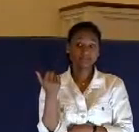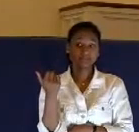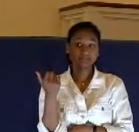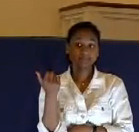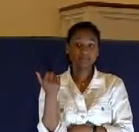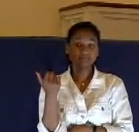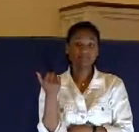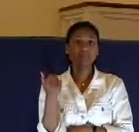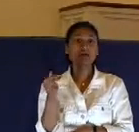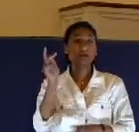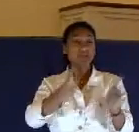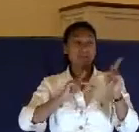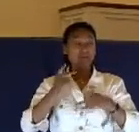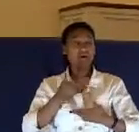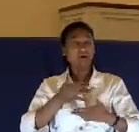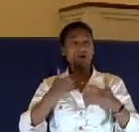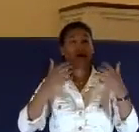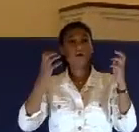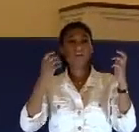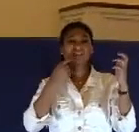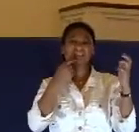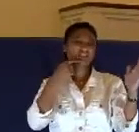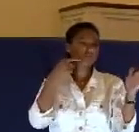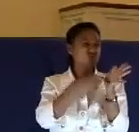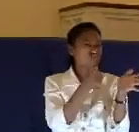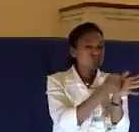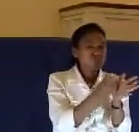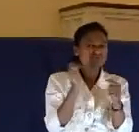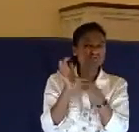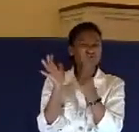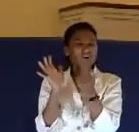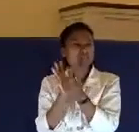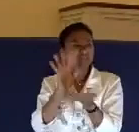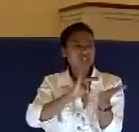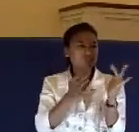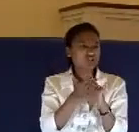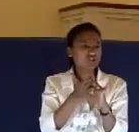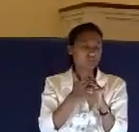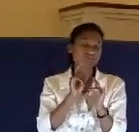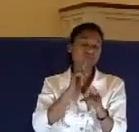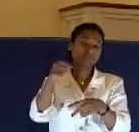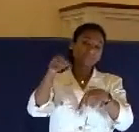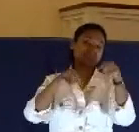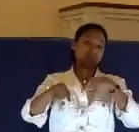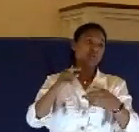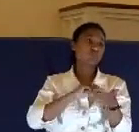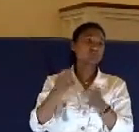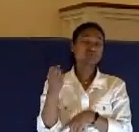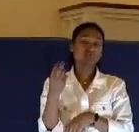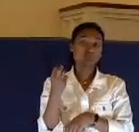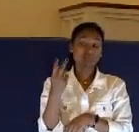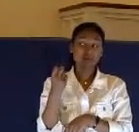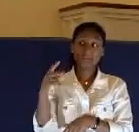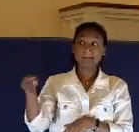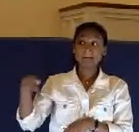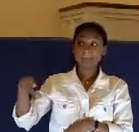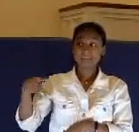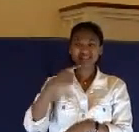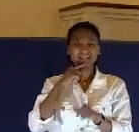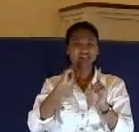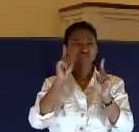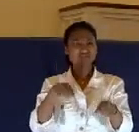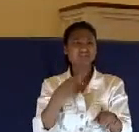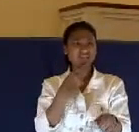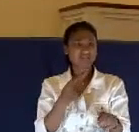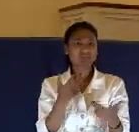And they cried out again, crucify him. Actually, back up to verse 12. Pilate answered again and said unto them, What will ye that